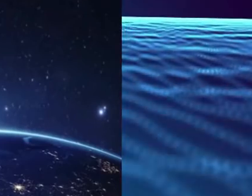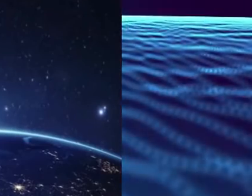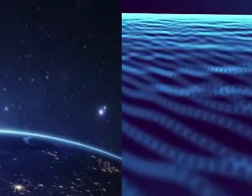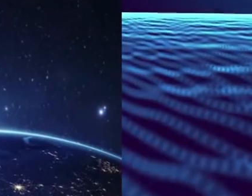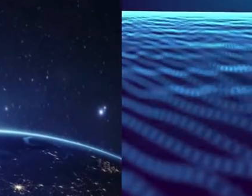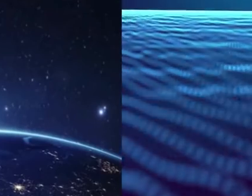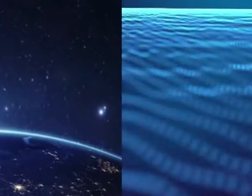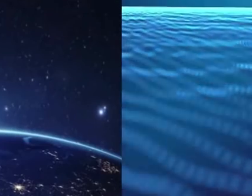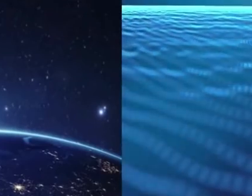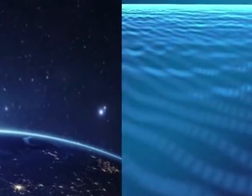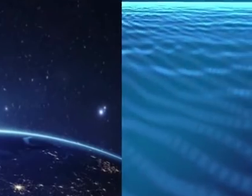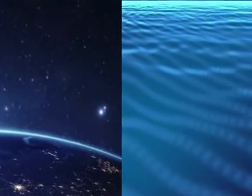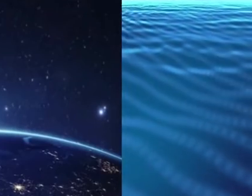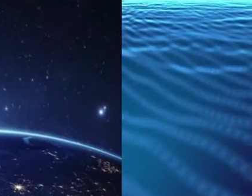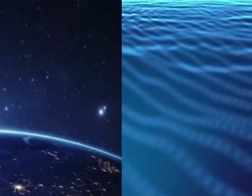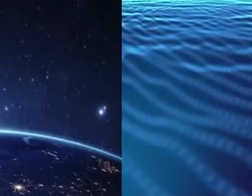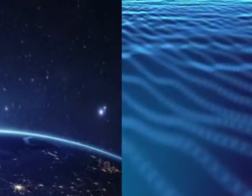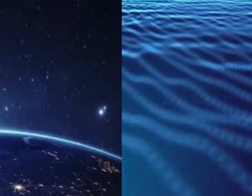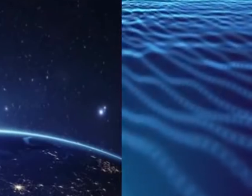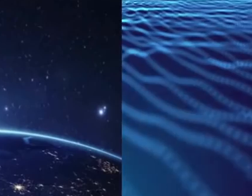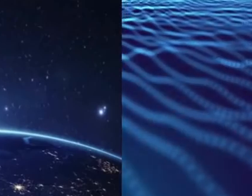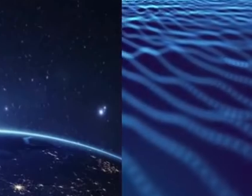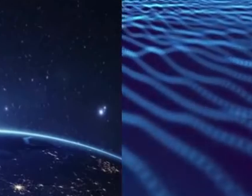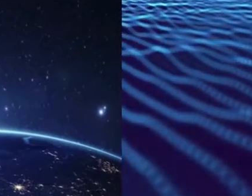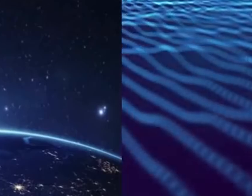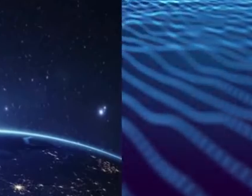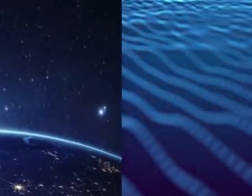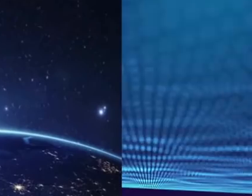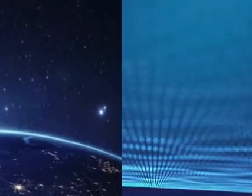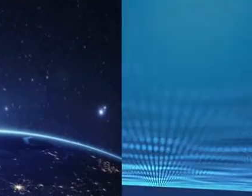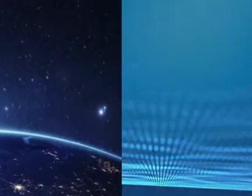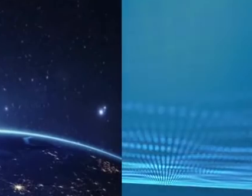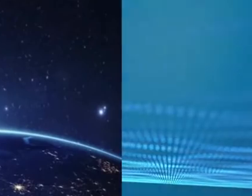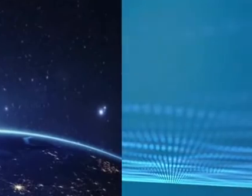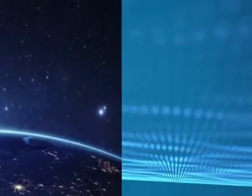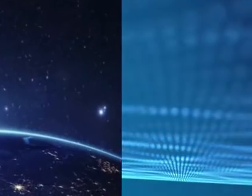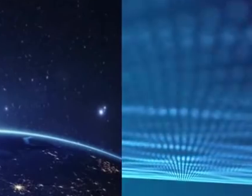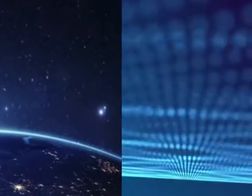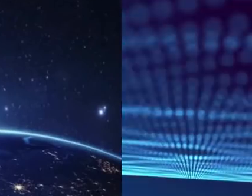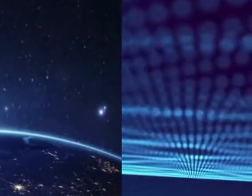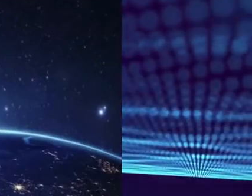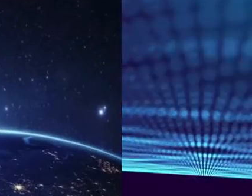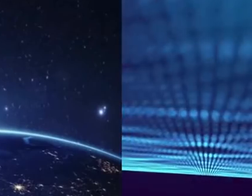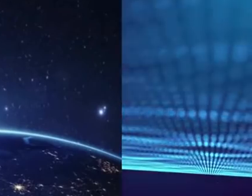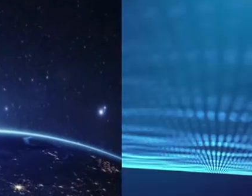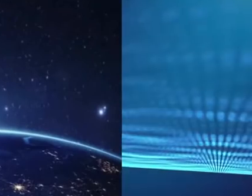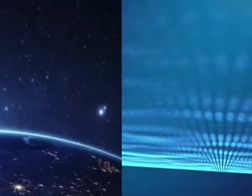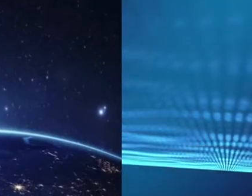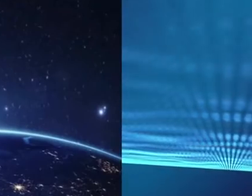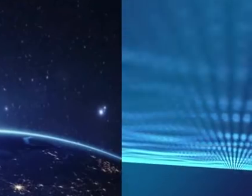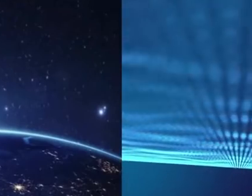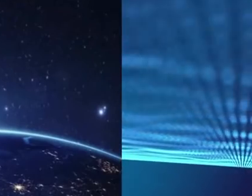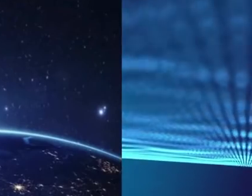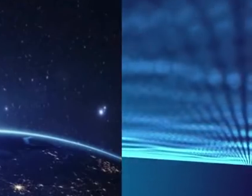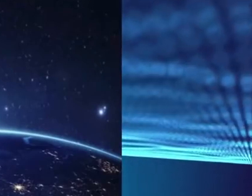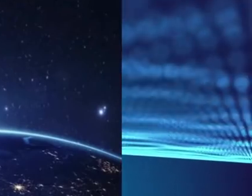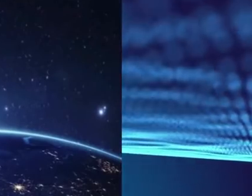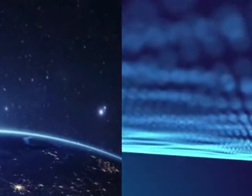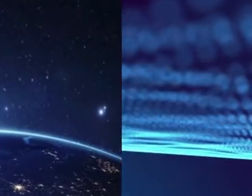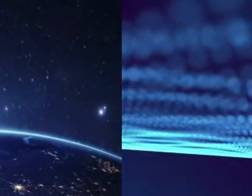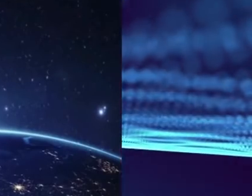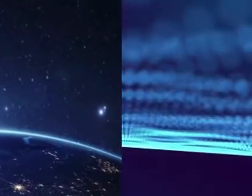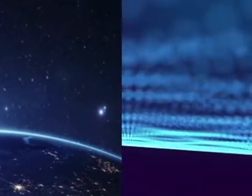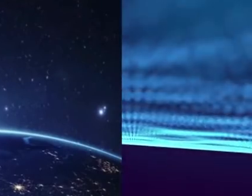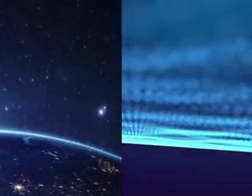Early testing, early intervention saves lives. The third thing that I want to say is to those persons who are